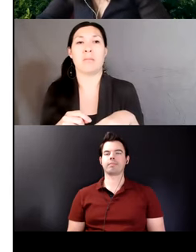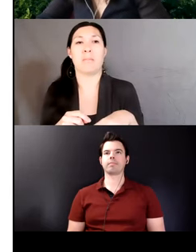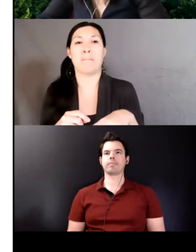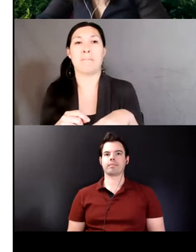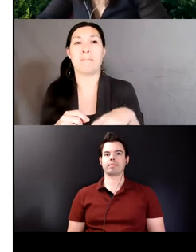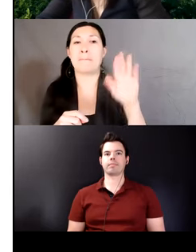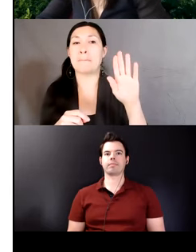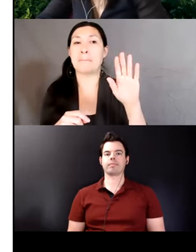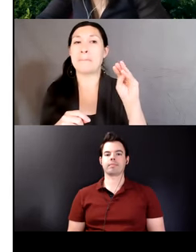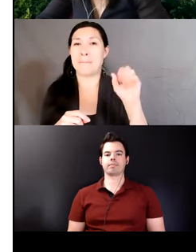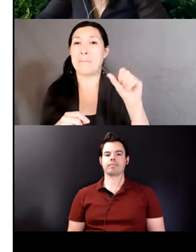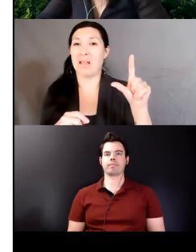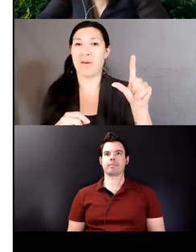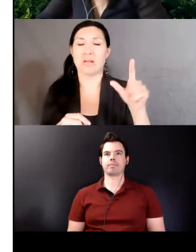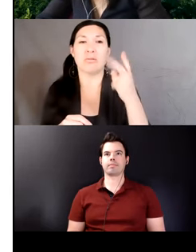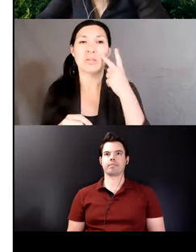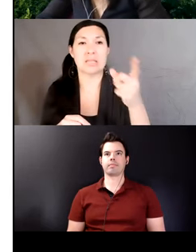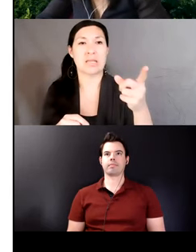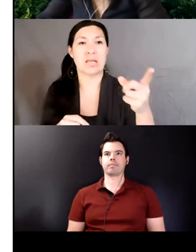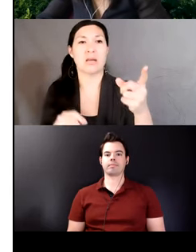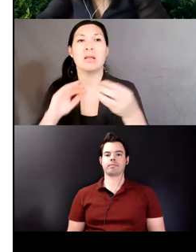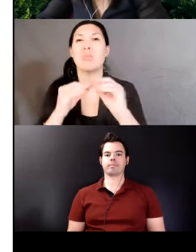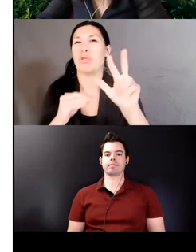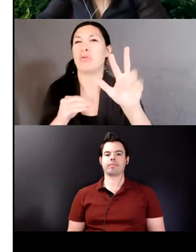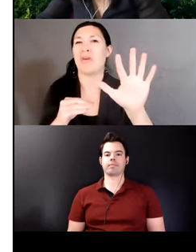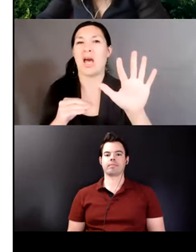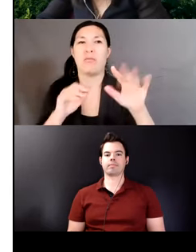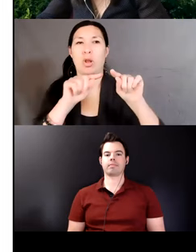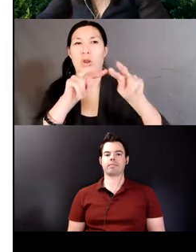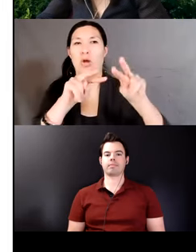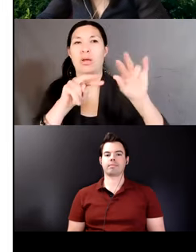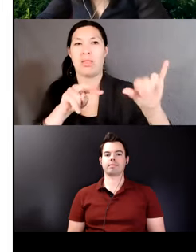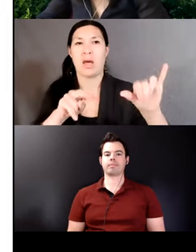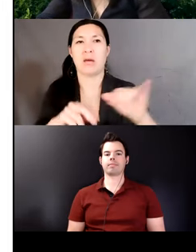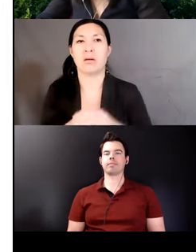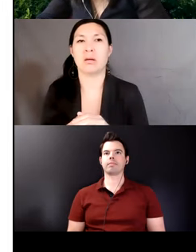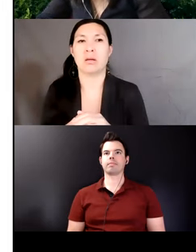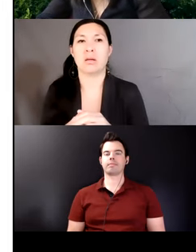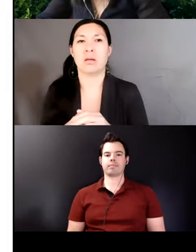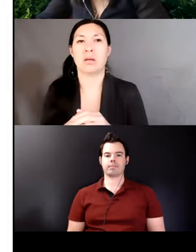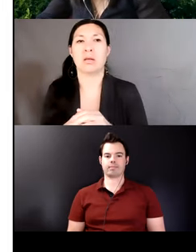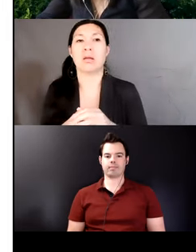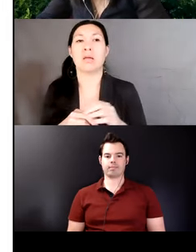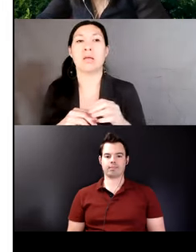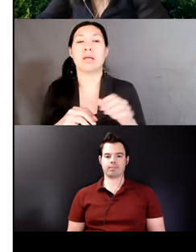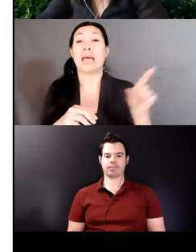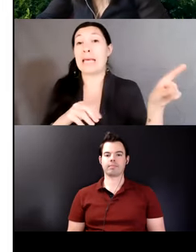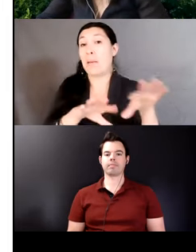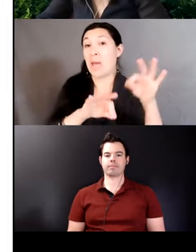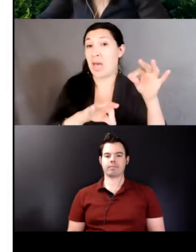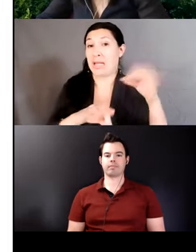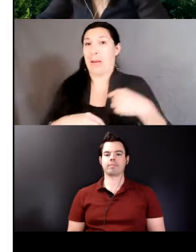If we look at example 35 to naspallapun, that means he picked me prickled peers.